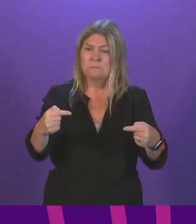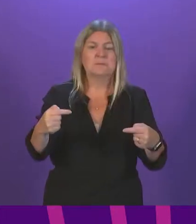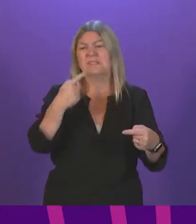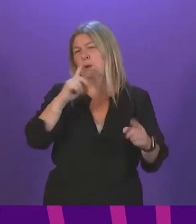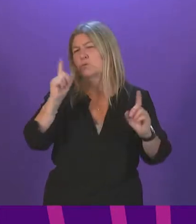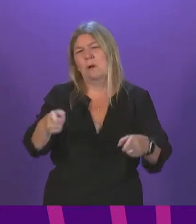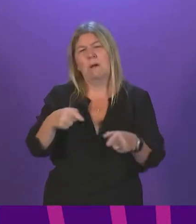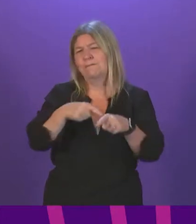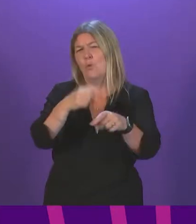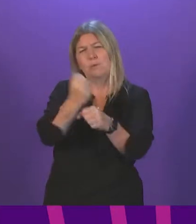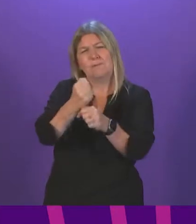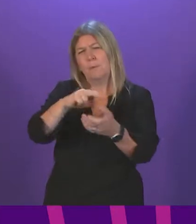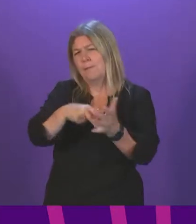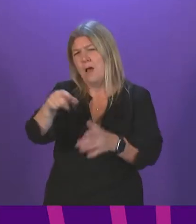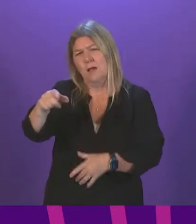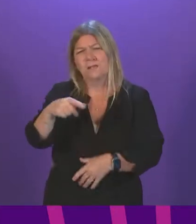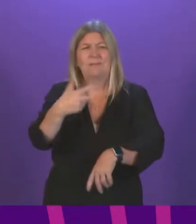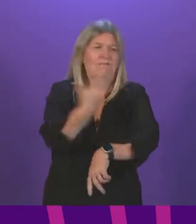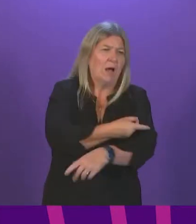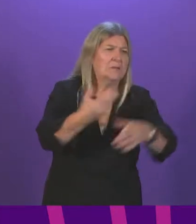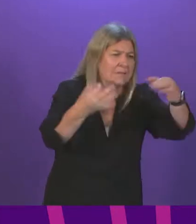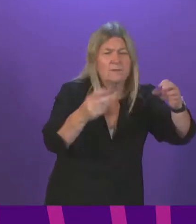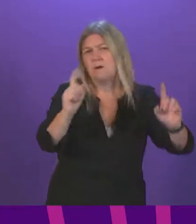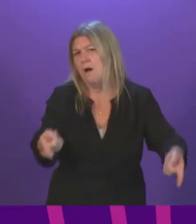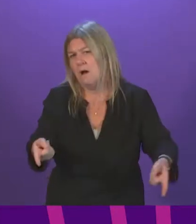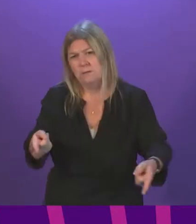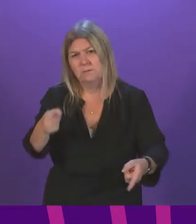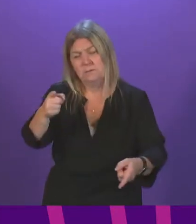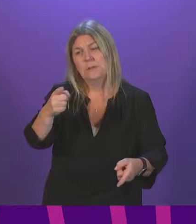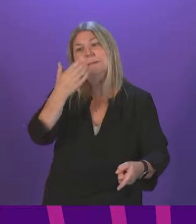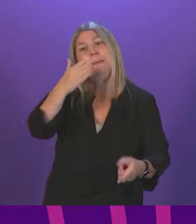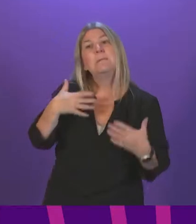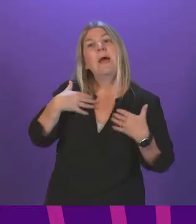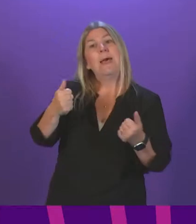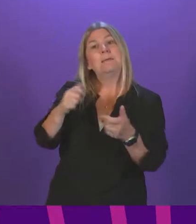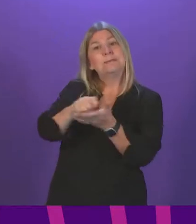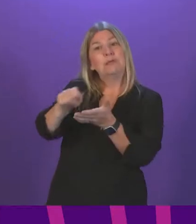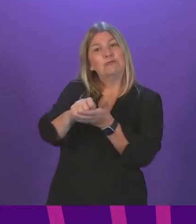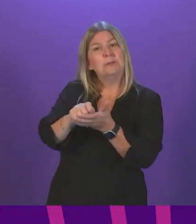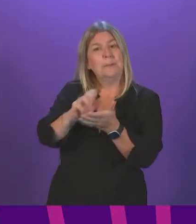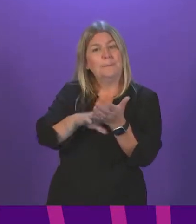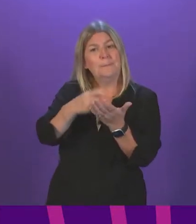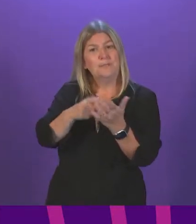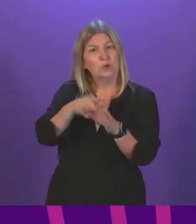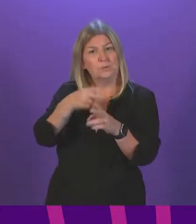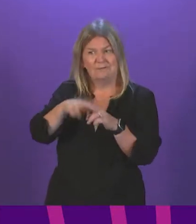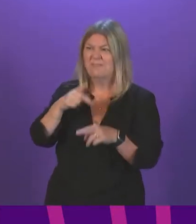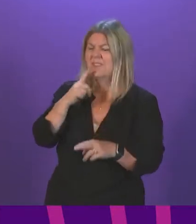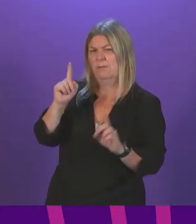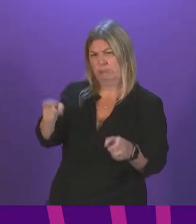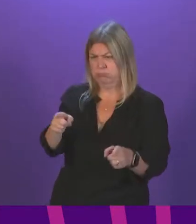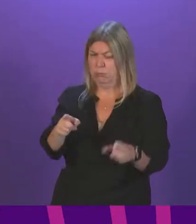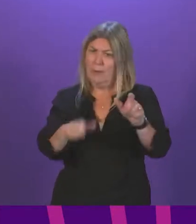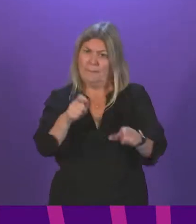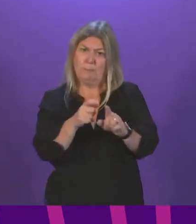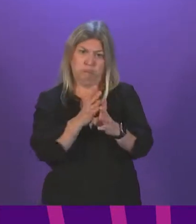unworkable, the Health Secretary confirmed that Mr. Doncaster's suggestion of spot checks on those attending a match